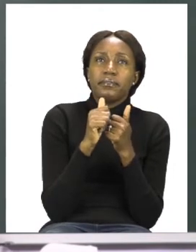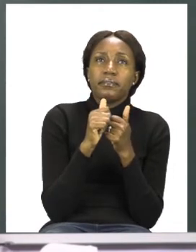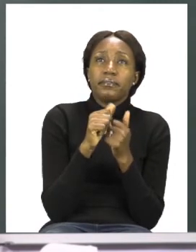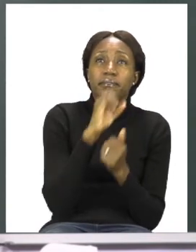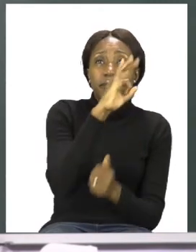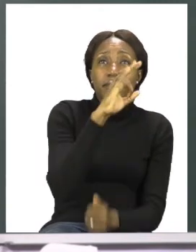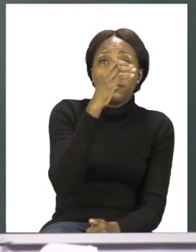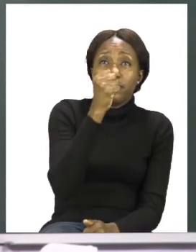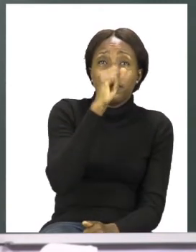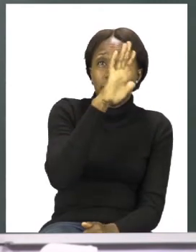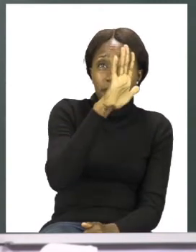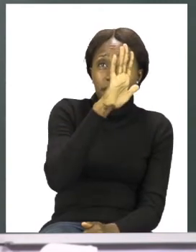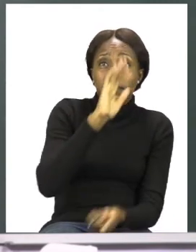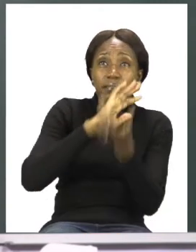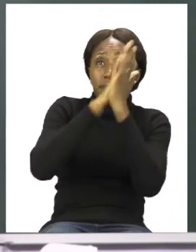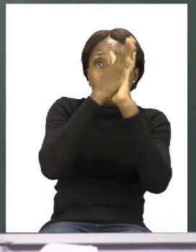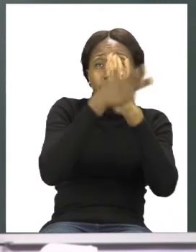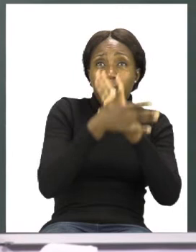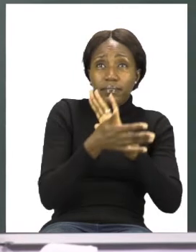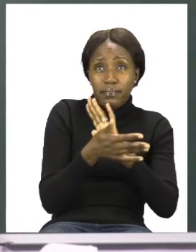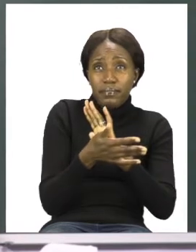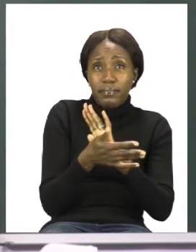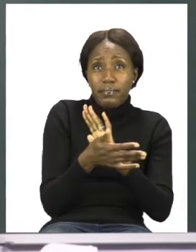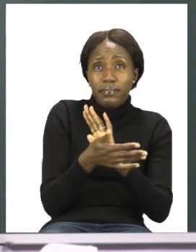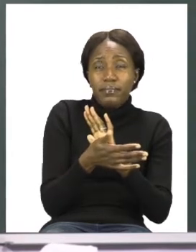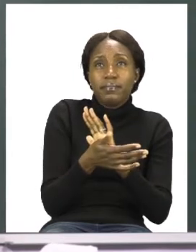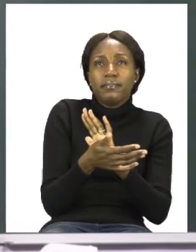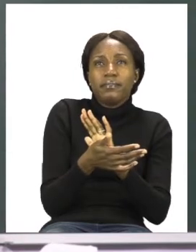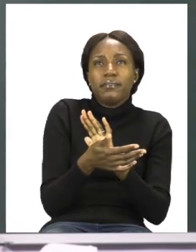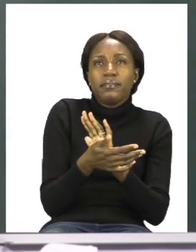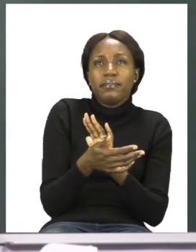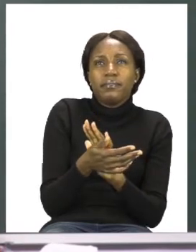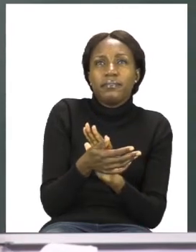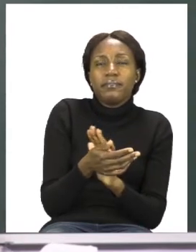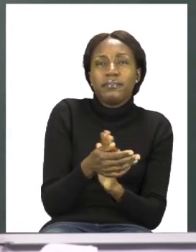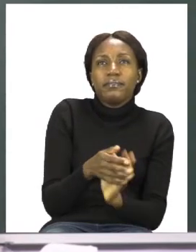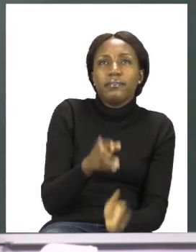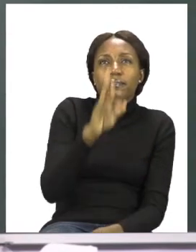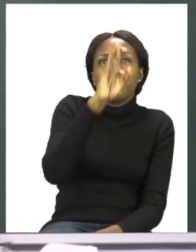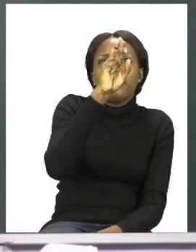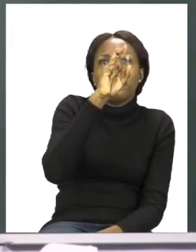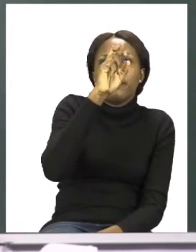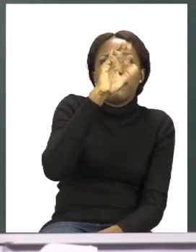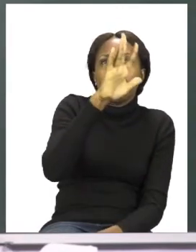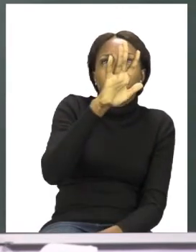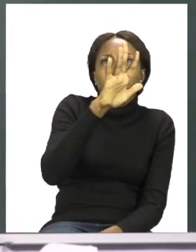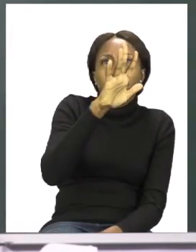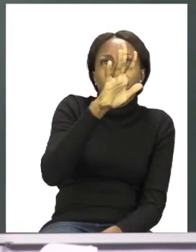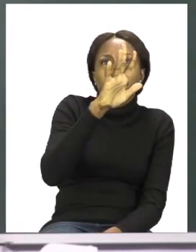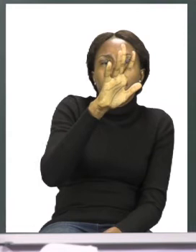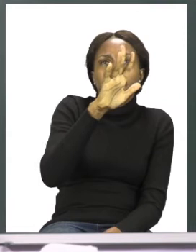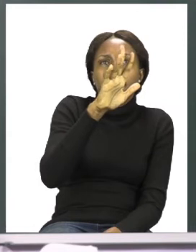of them, gives us our next coin. And our last coin for today is the